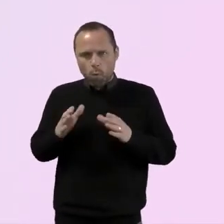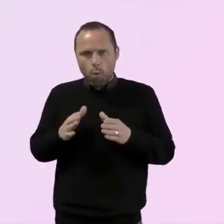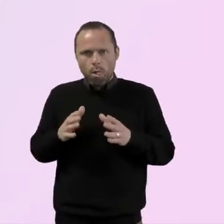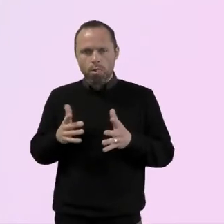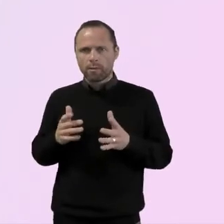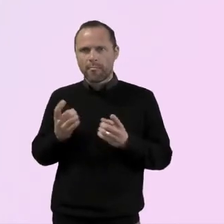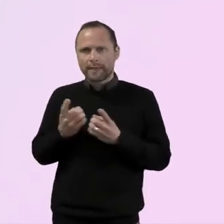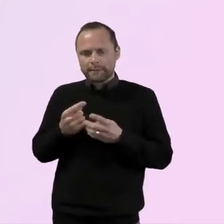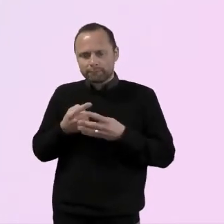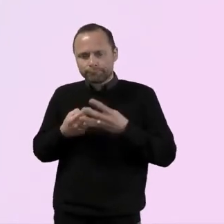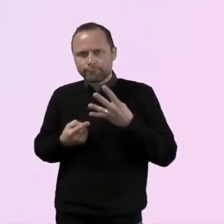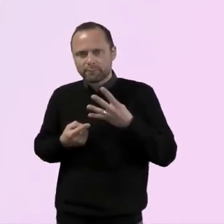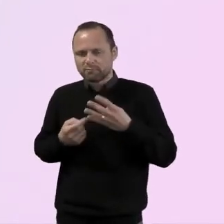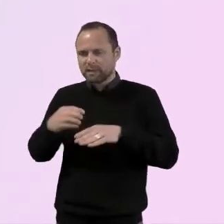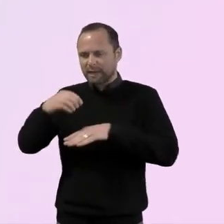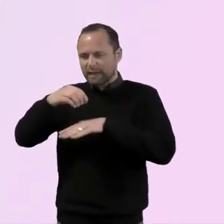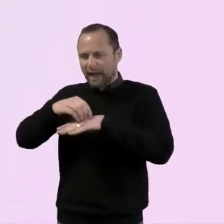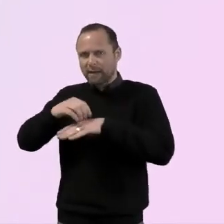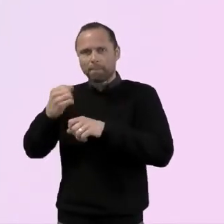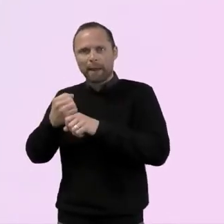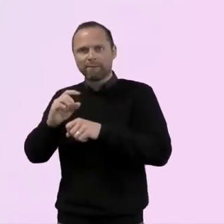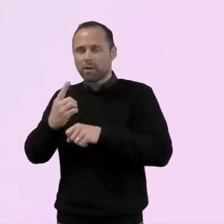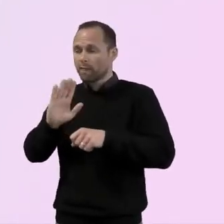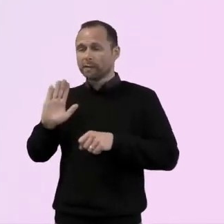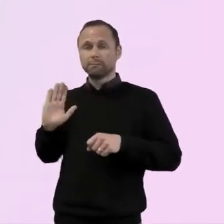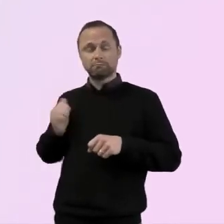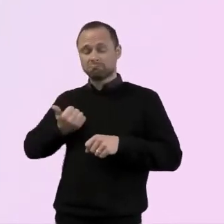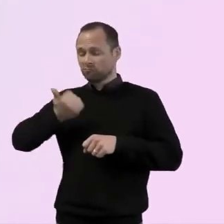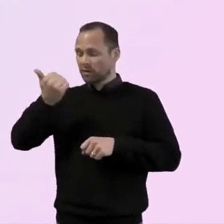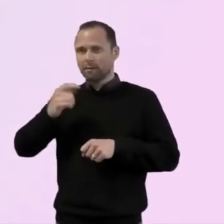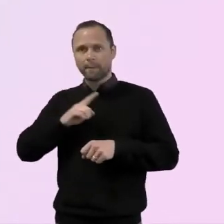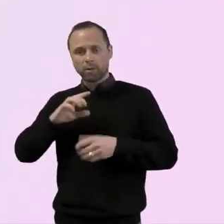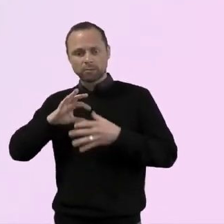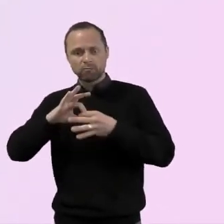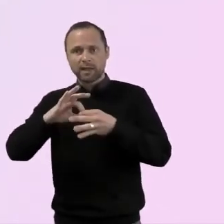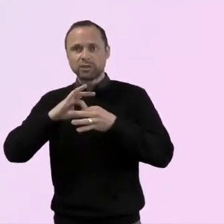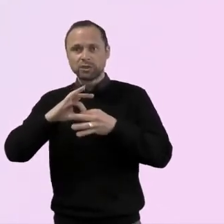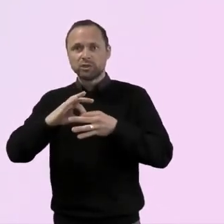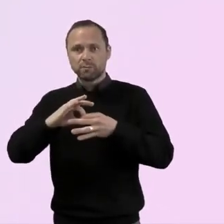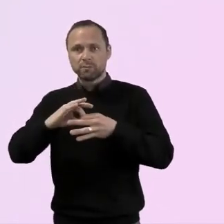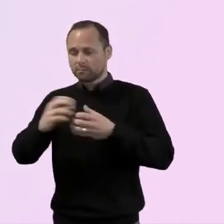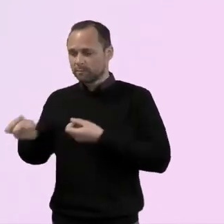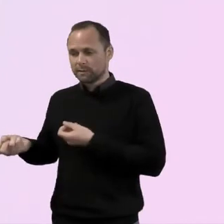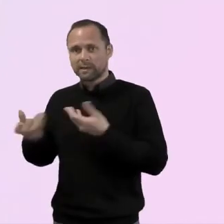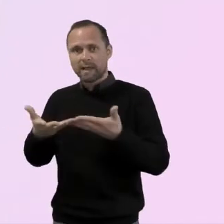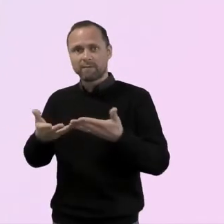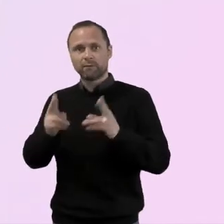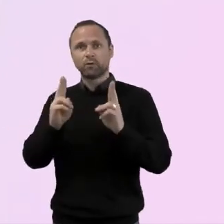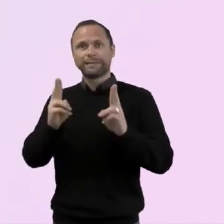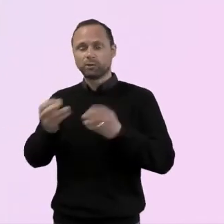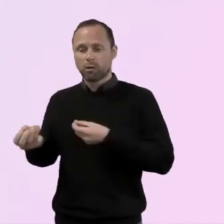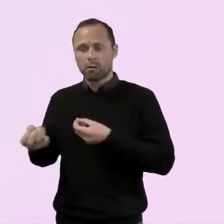and taking them to the teachers at school, that's a really great way to start. I think, um,